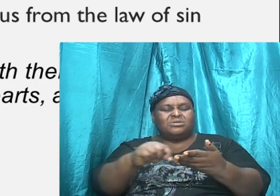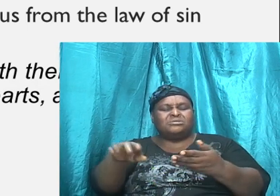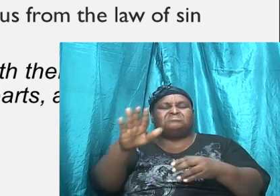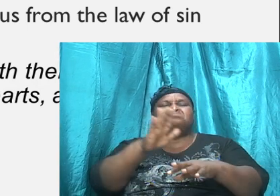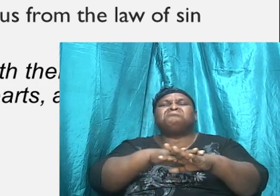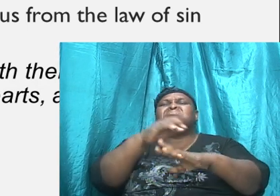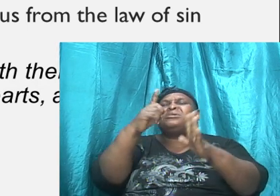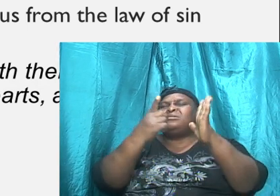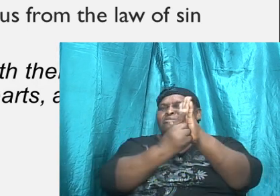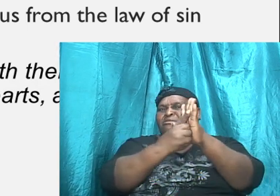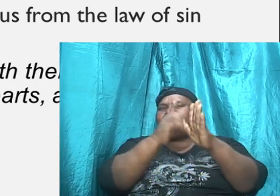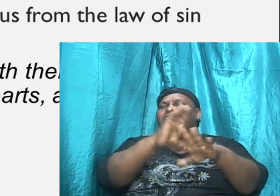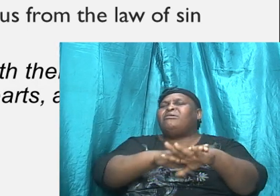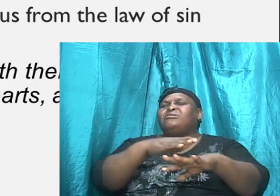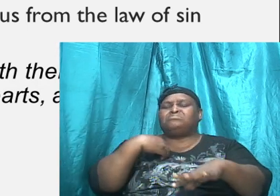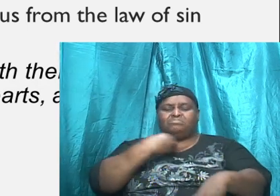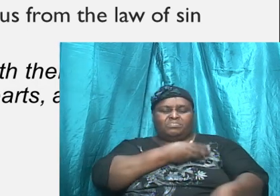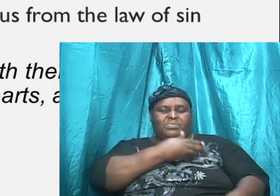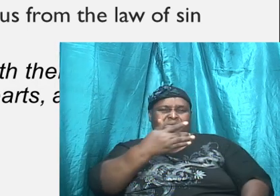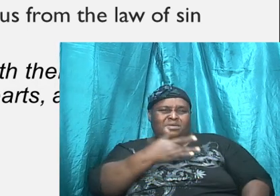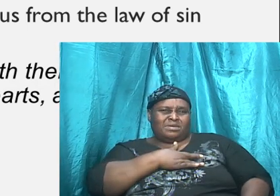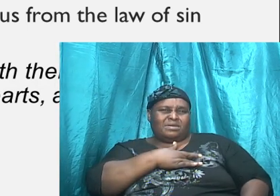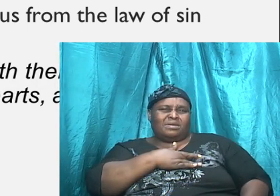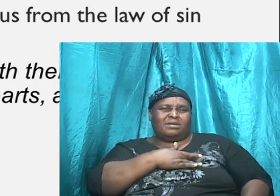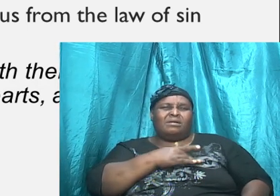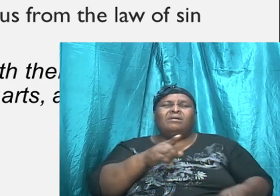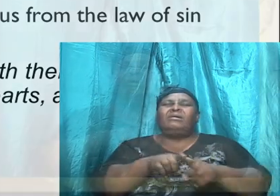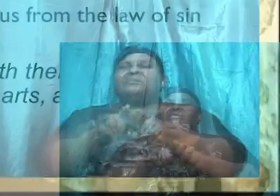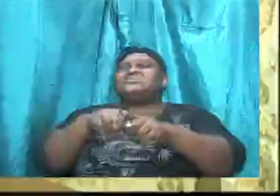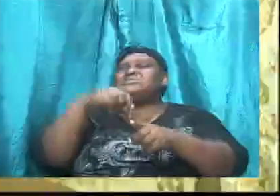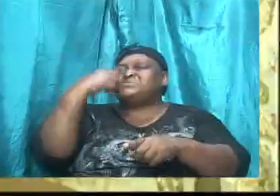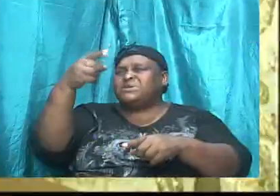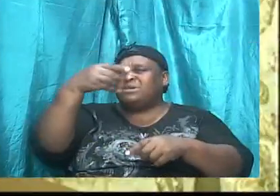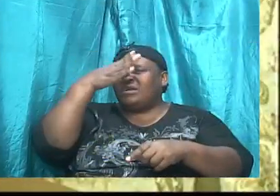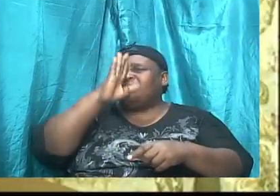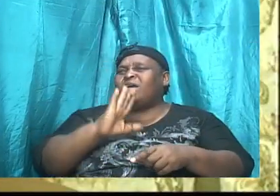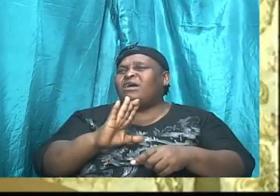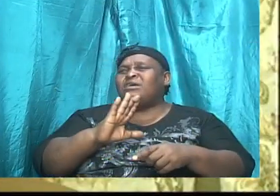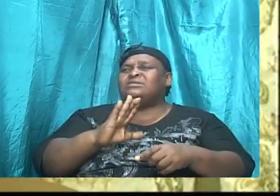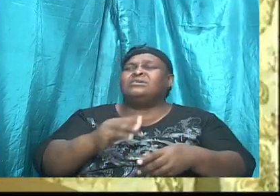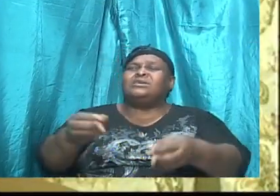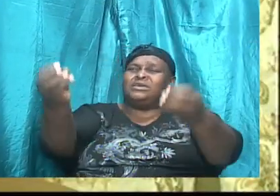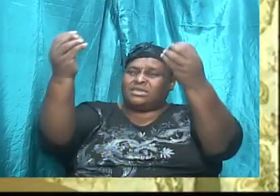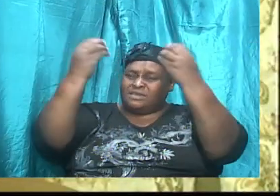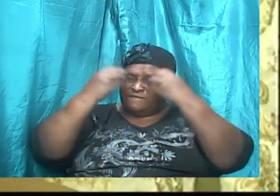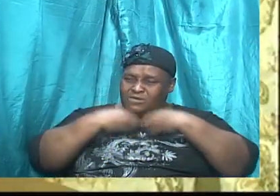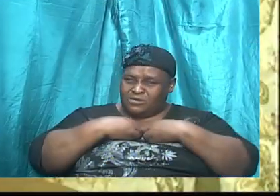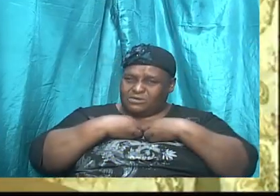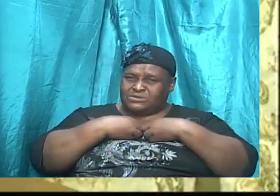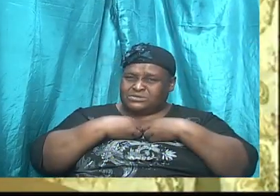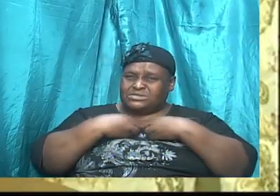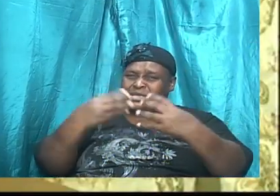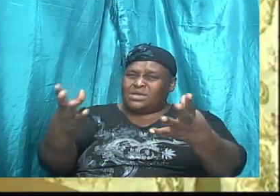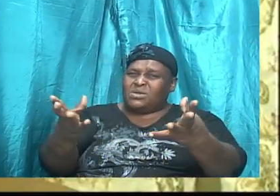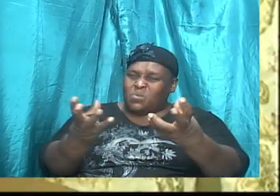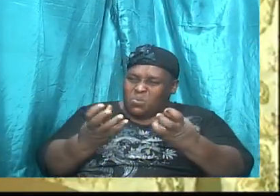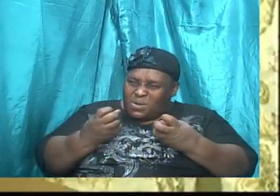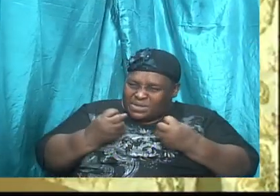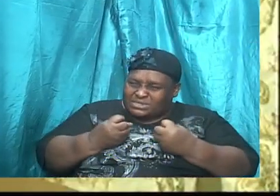is also speaking about God giving us an emotion, a desire, not just